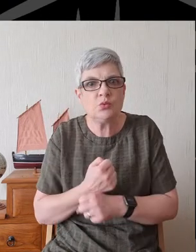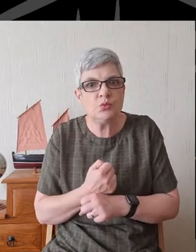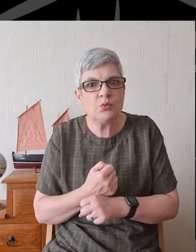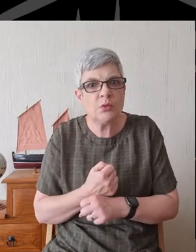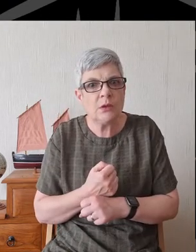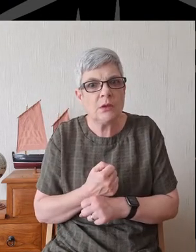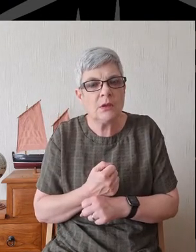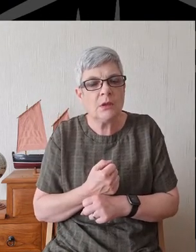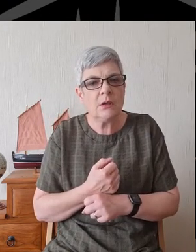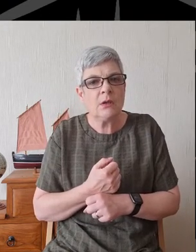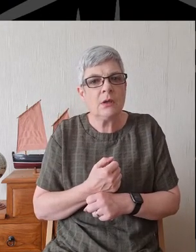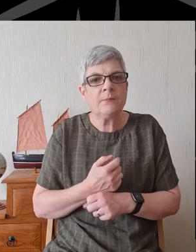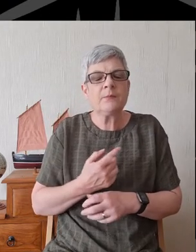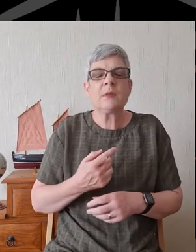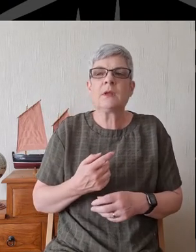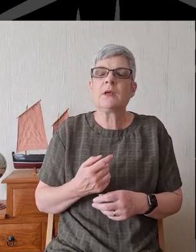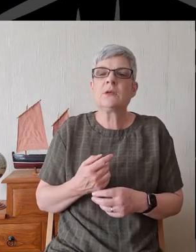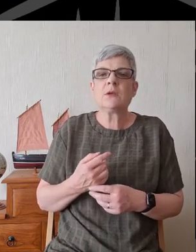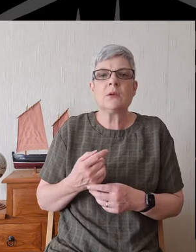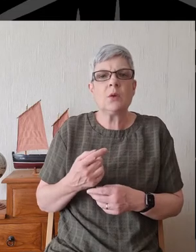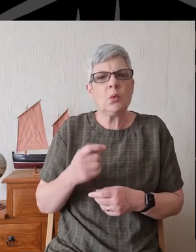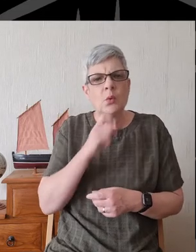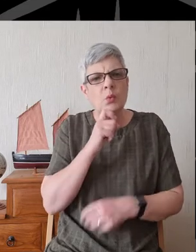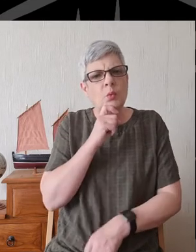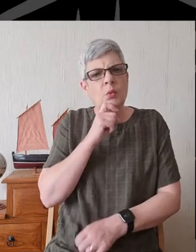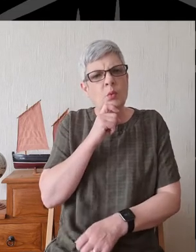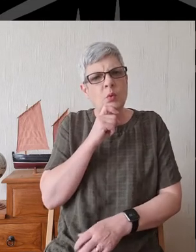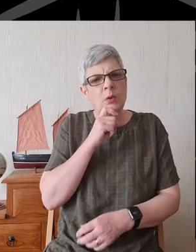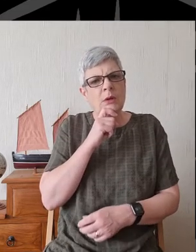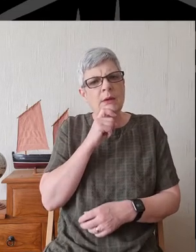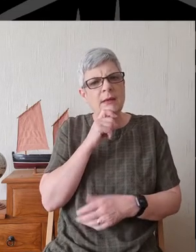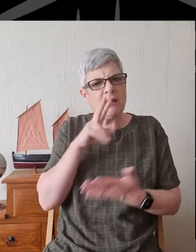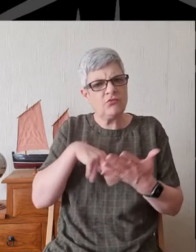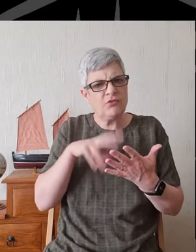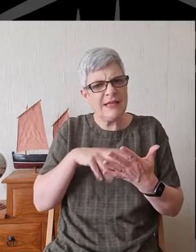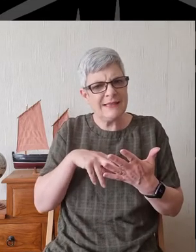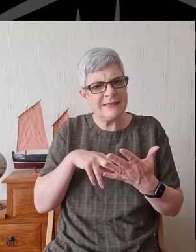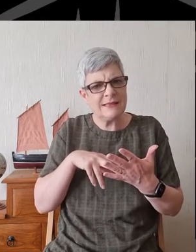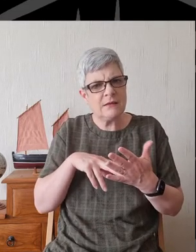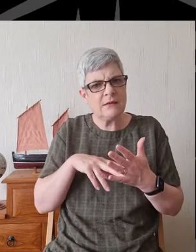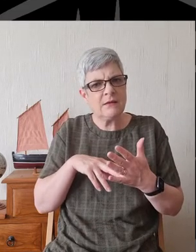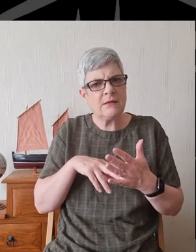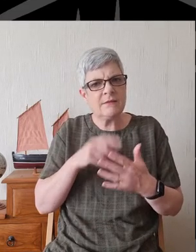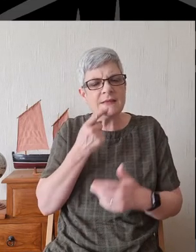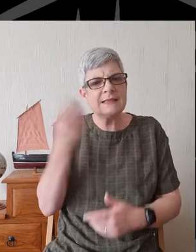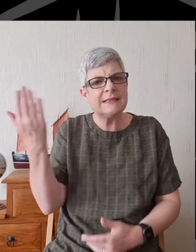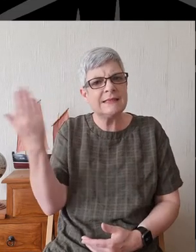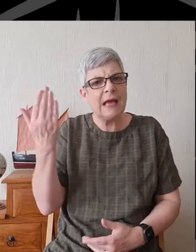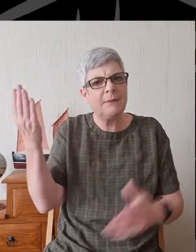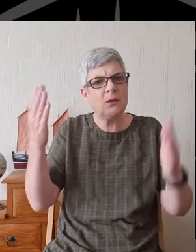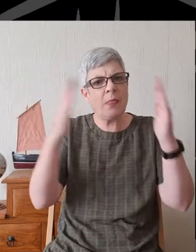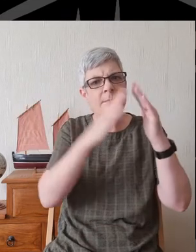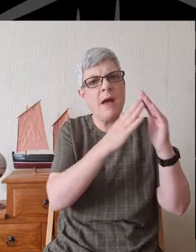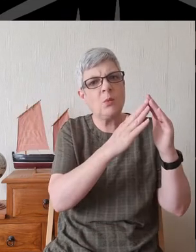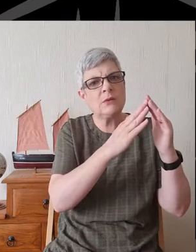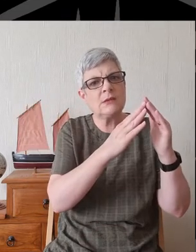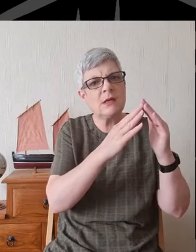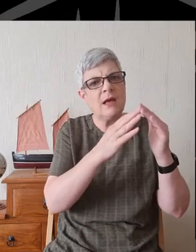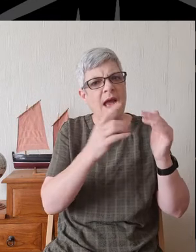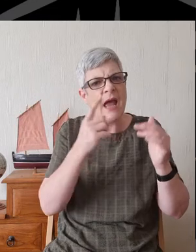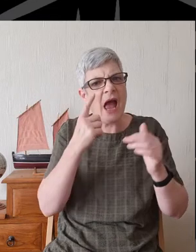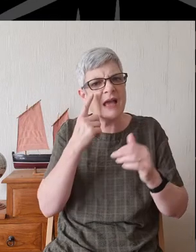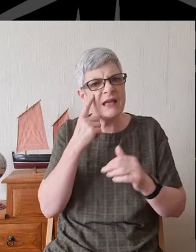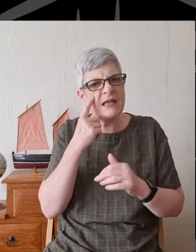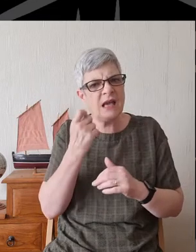Which of us could read through the Sermon on the Mount, Matthew chapters 5 to 7? Which of us could read